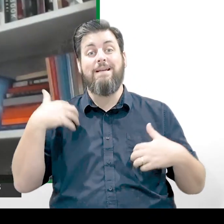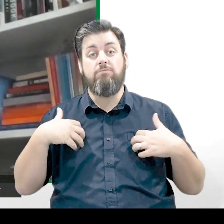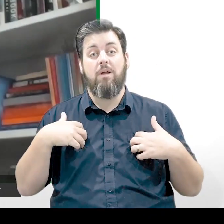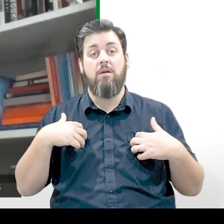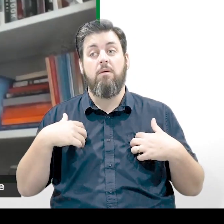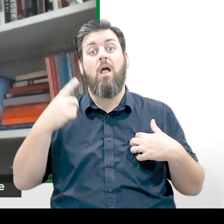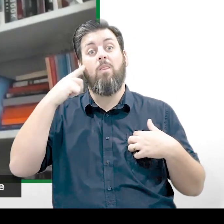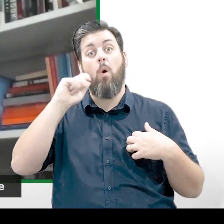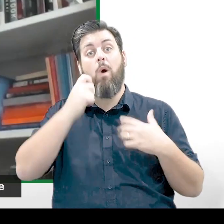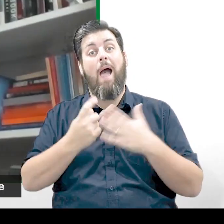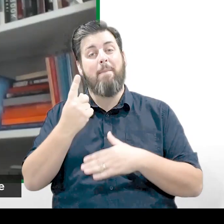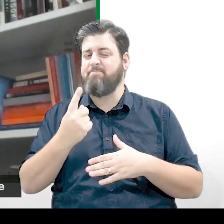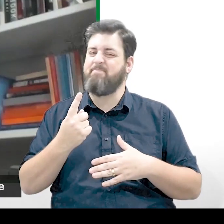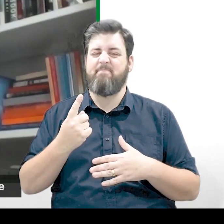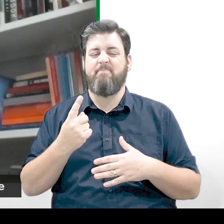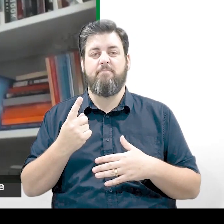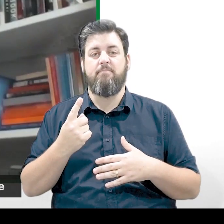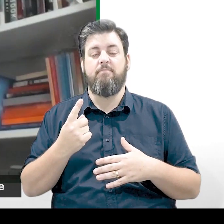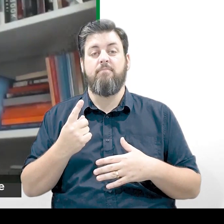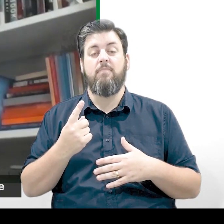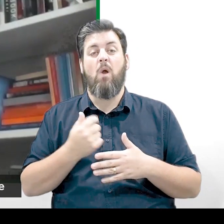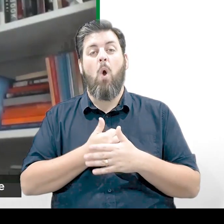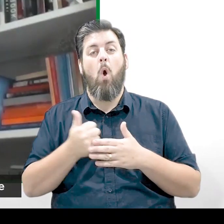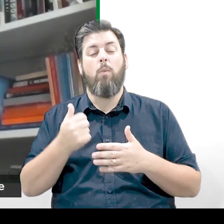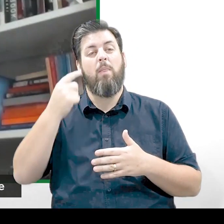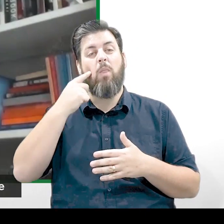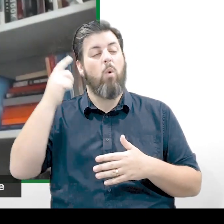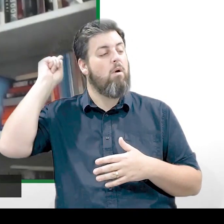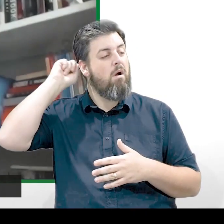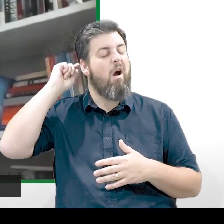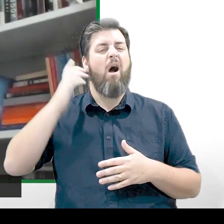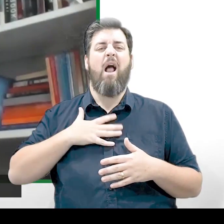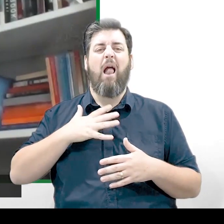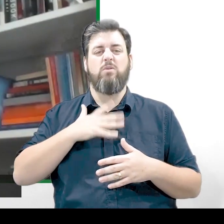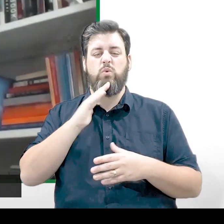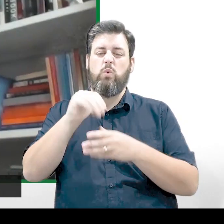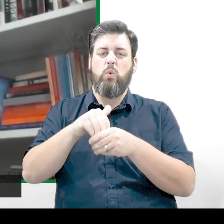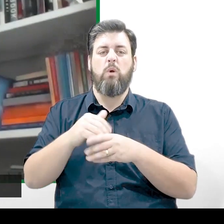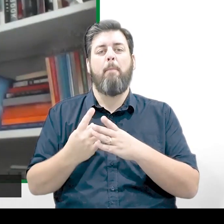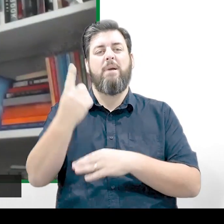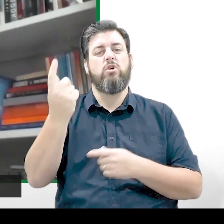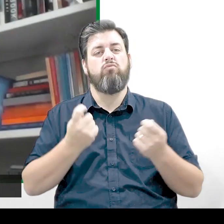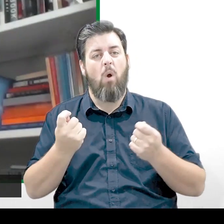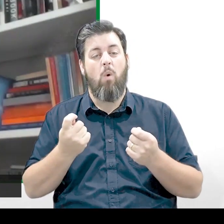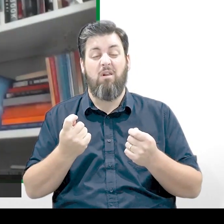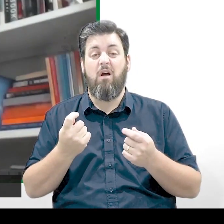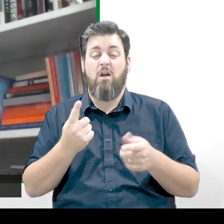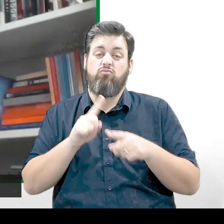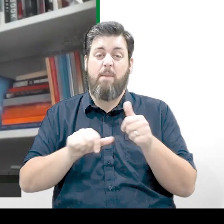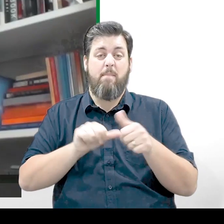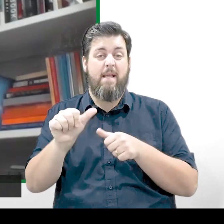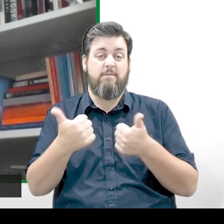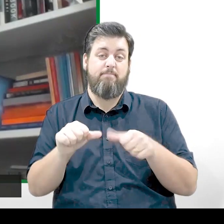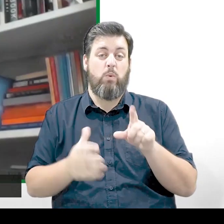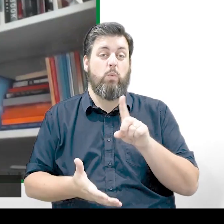I never knew what was going to happen, but I never forgot that it was something that I would like to do and did my best to try and make it